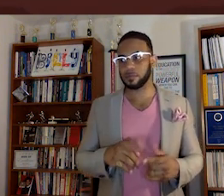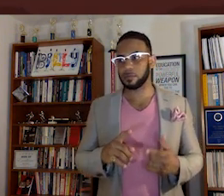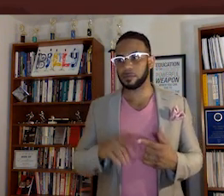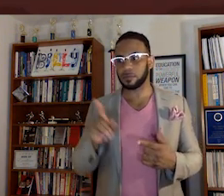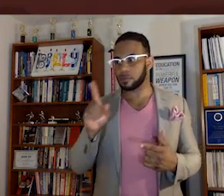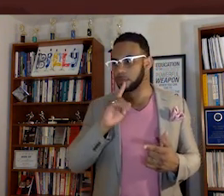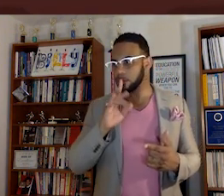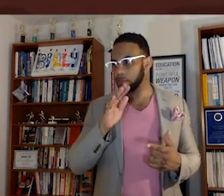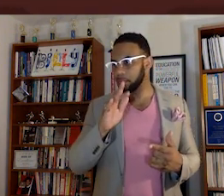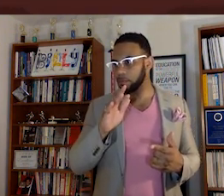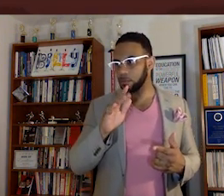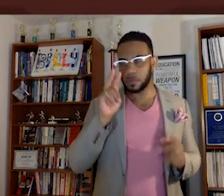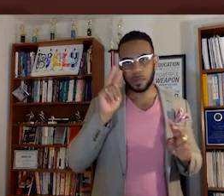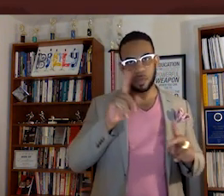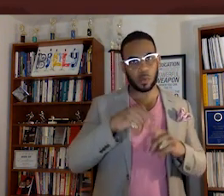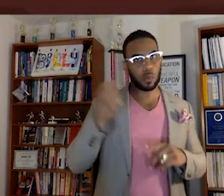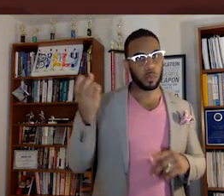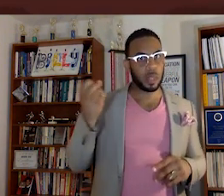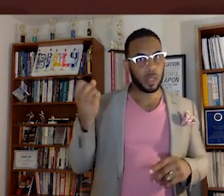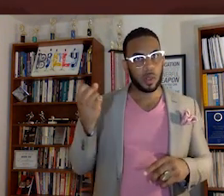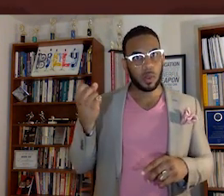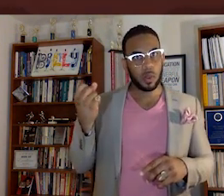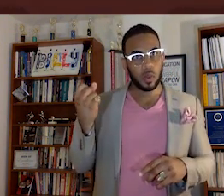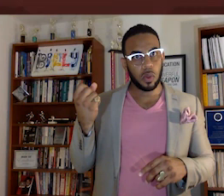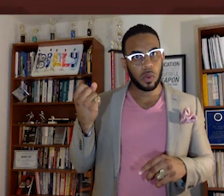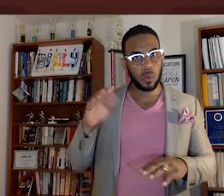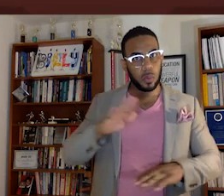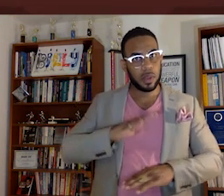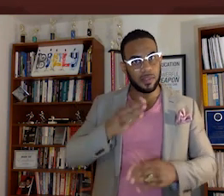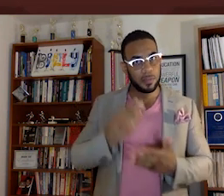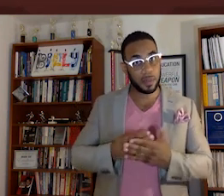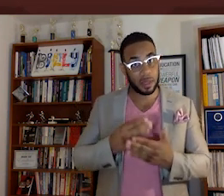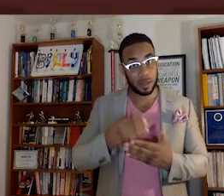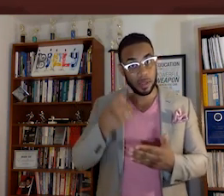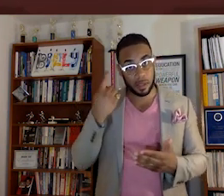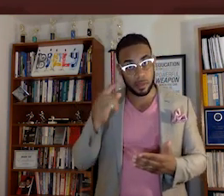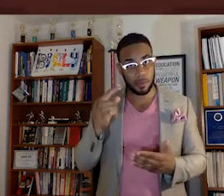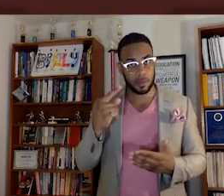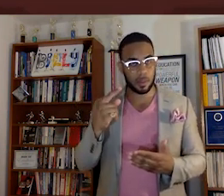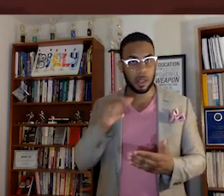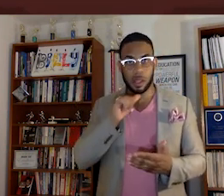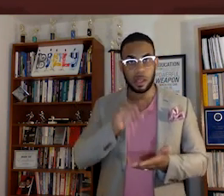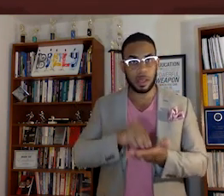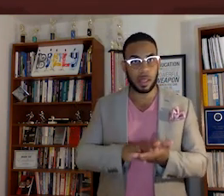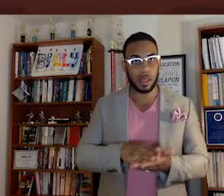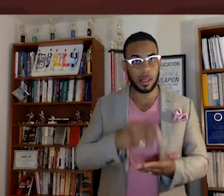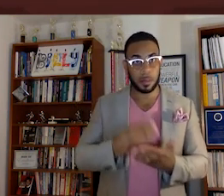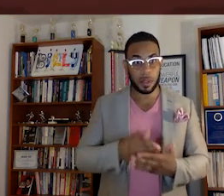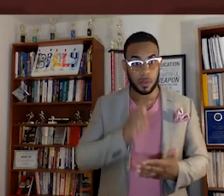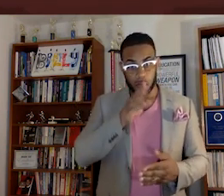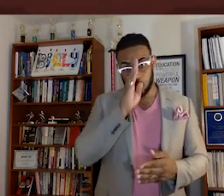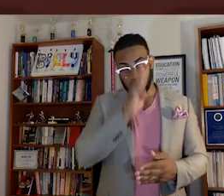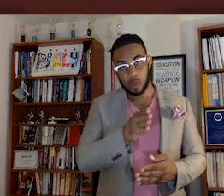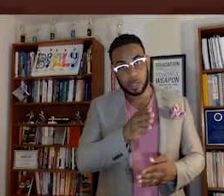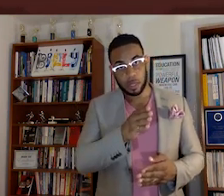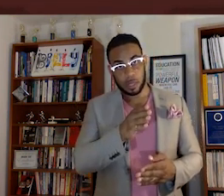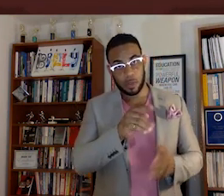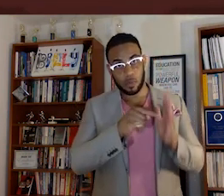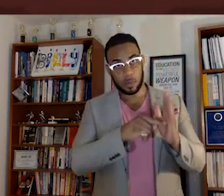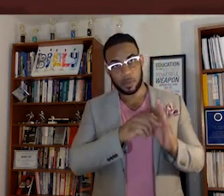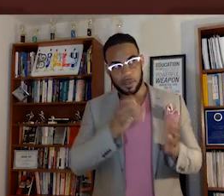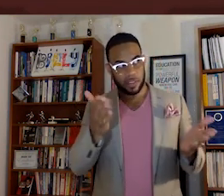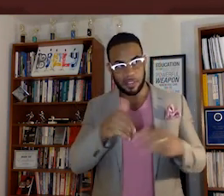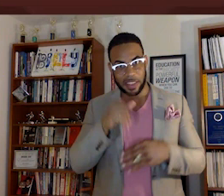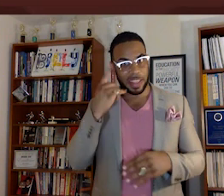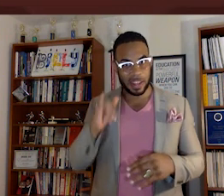She's looking to withhold relief money for undocumented students, which is directly representative